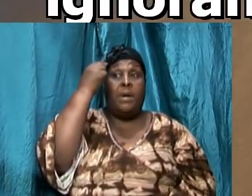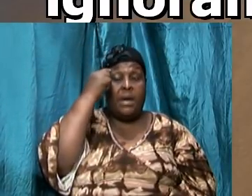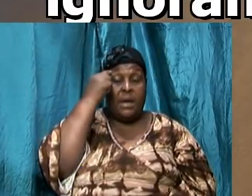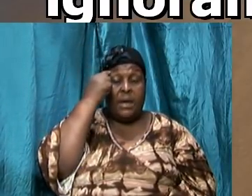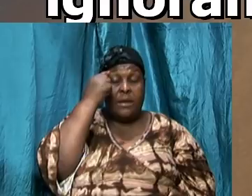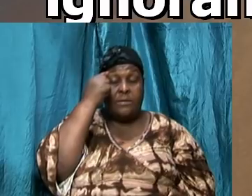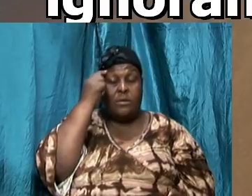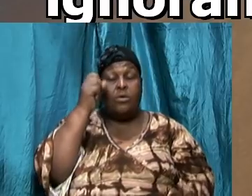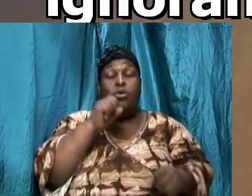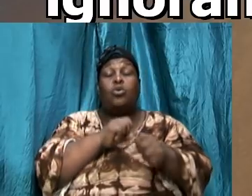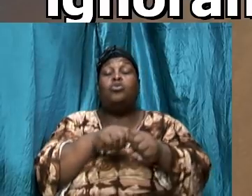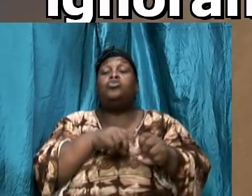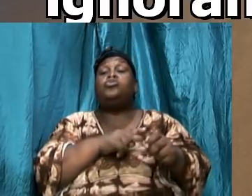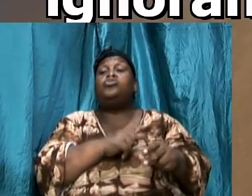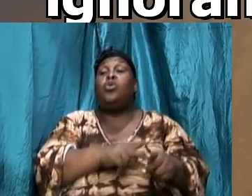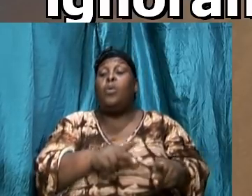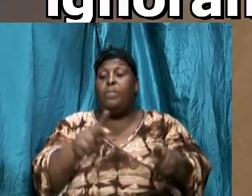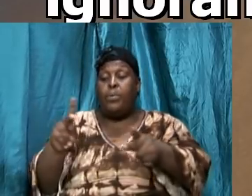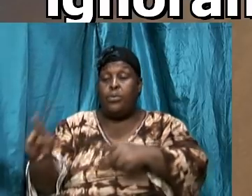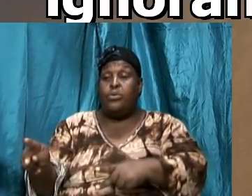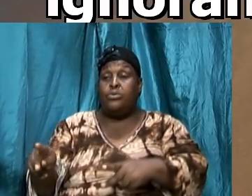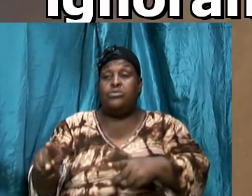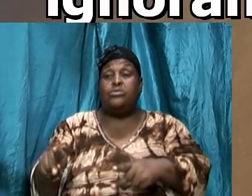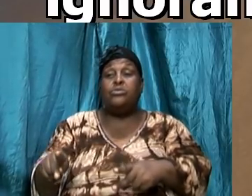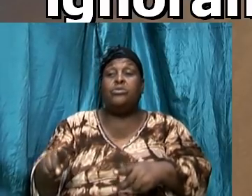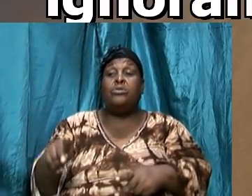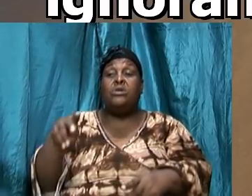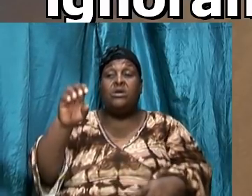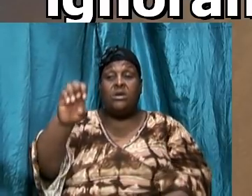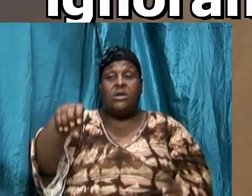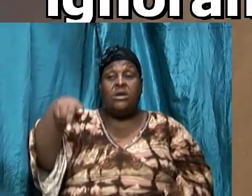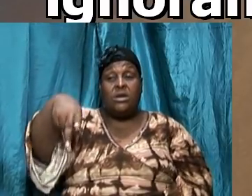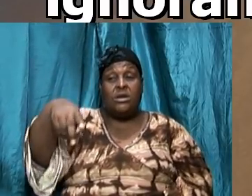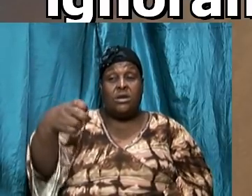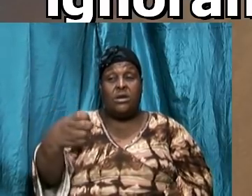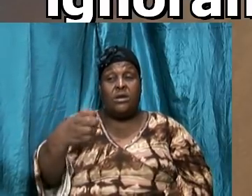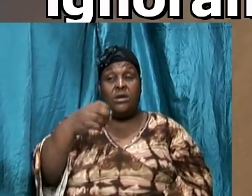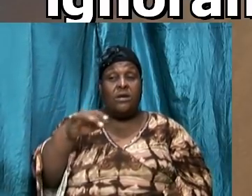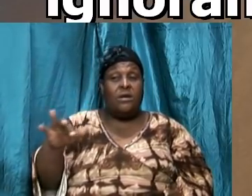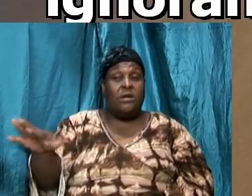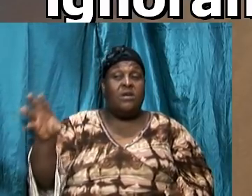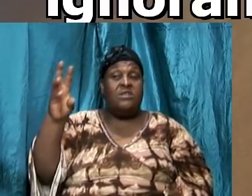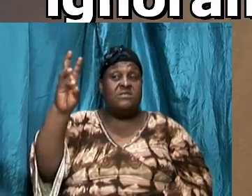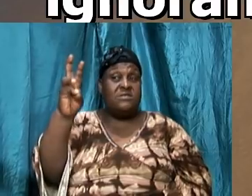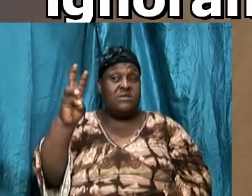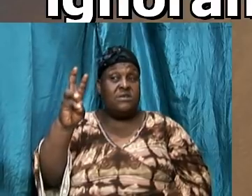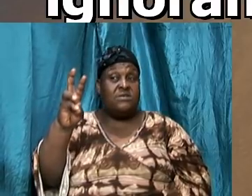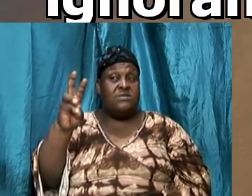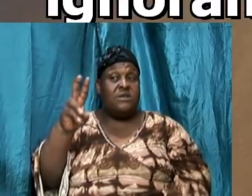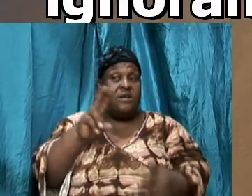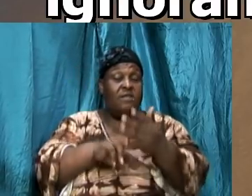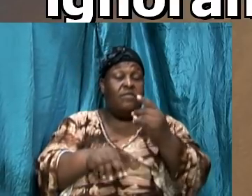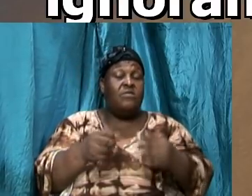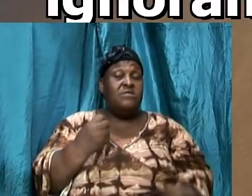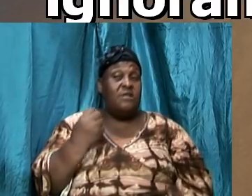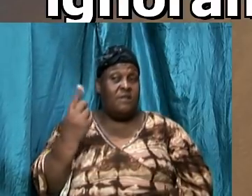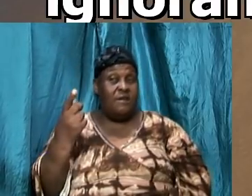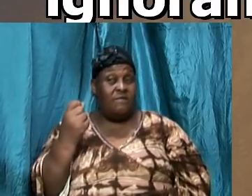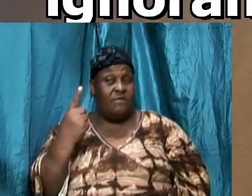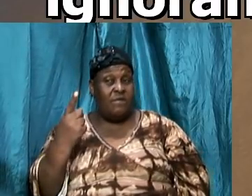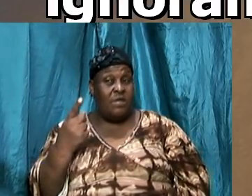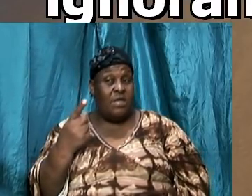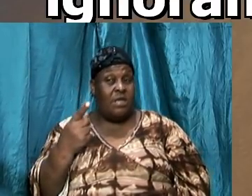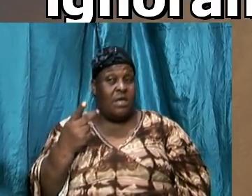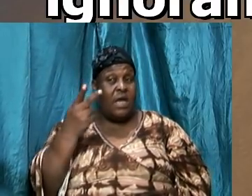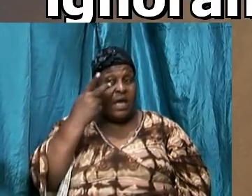Ephesians chapter 6 and verse 11 with the understanding that we have derived from it and when